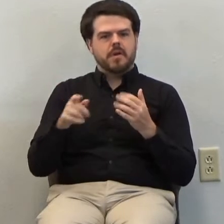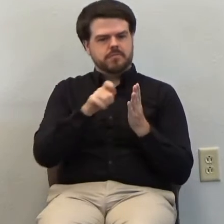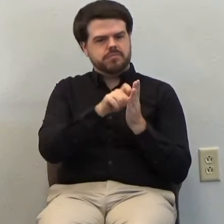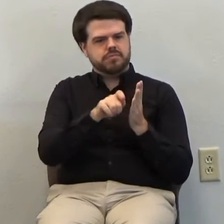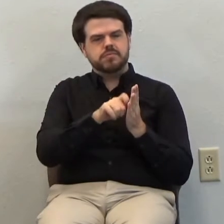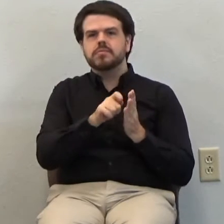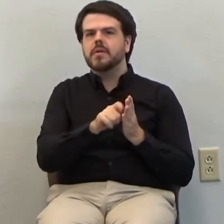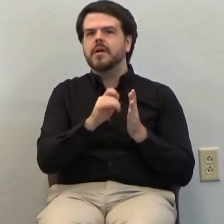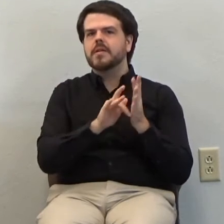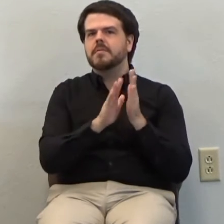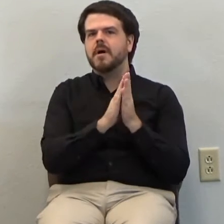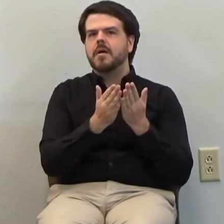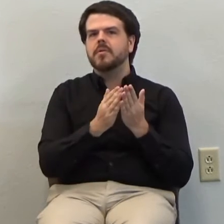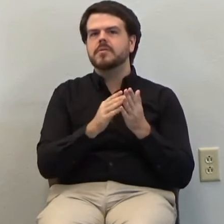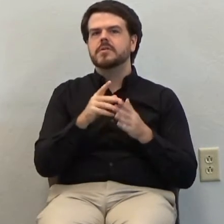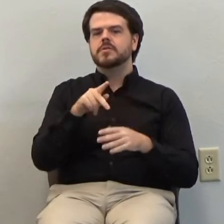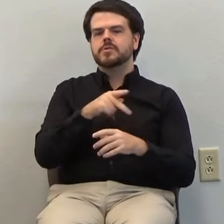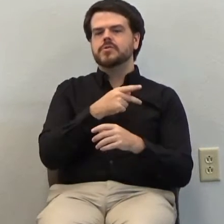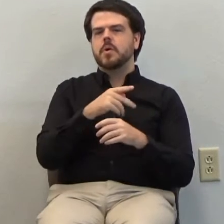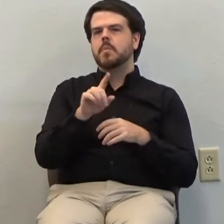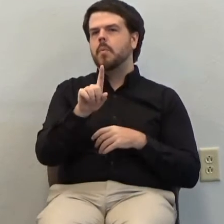139.